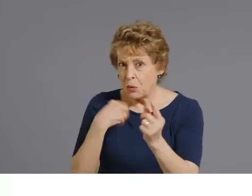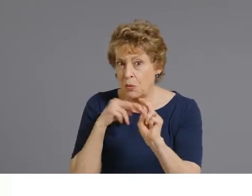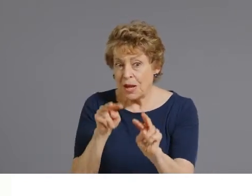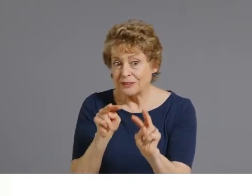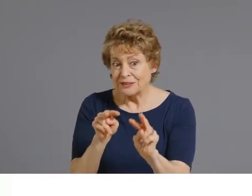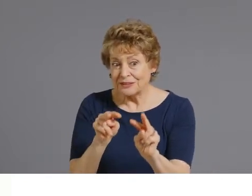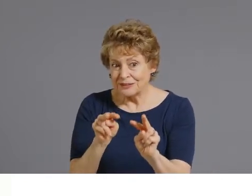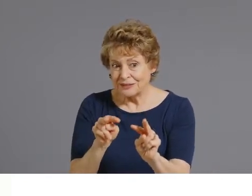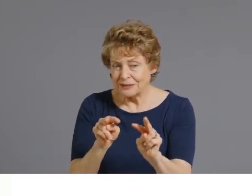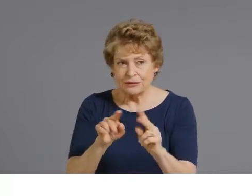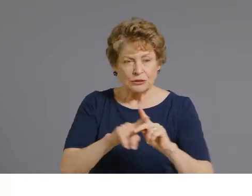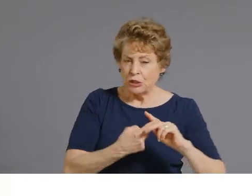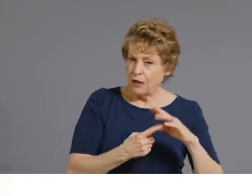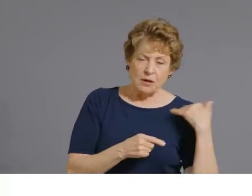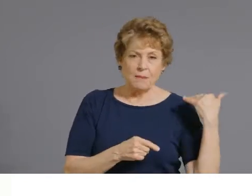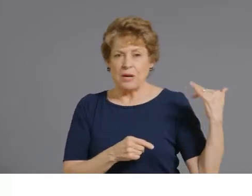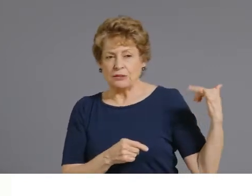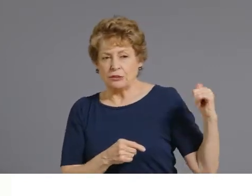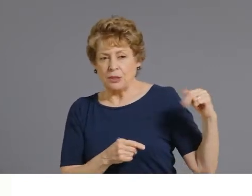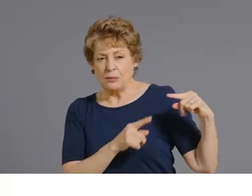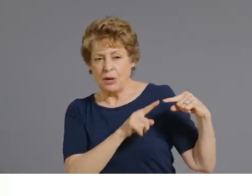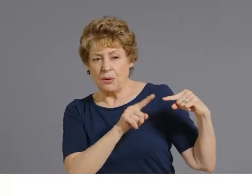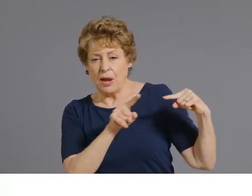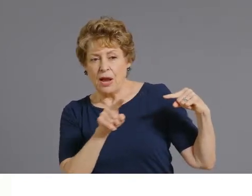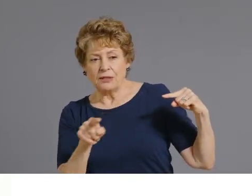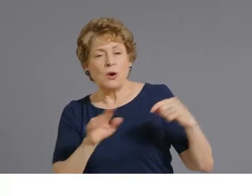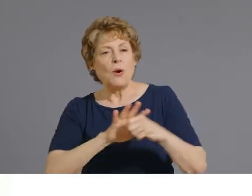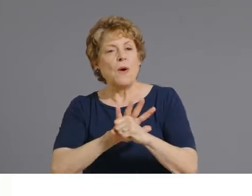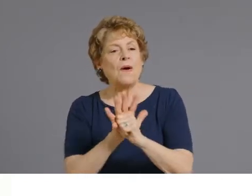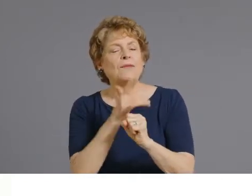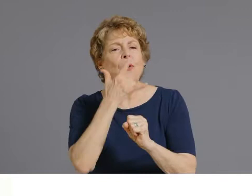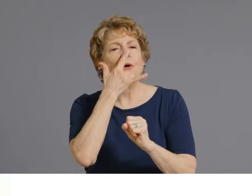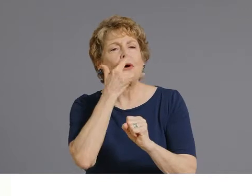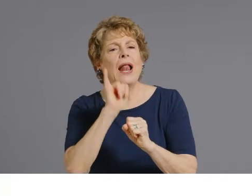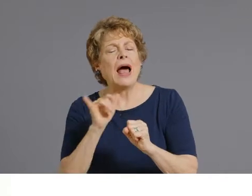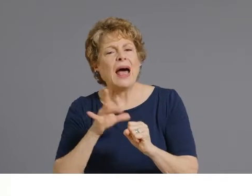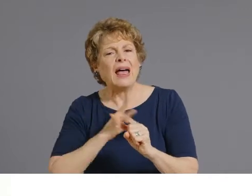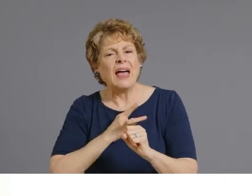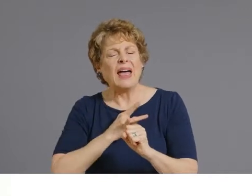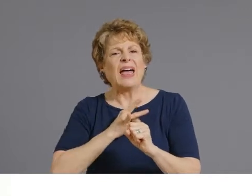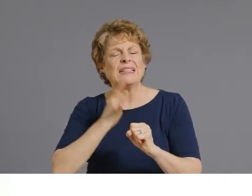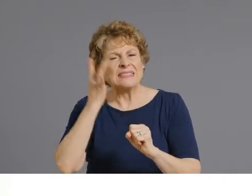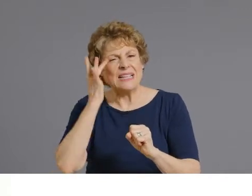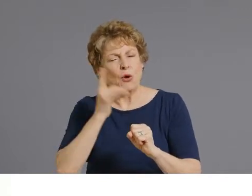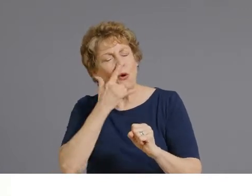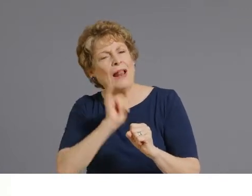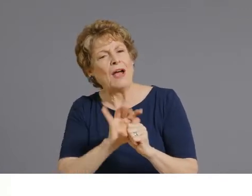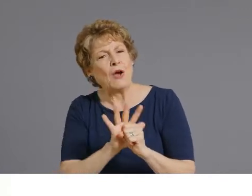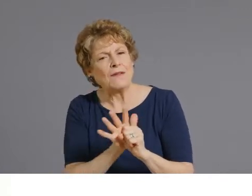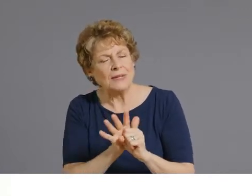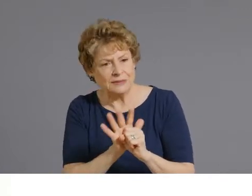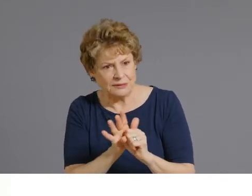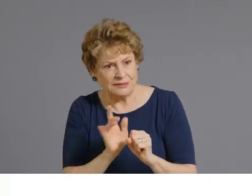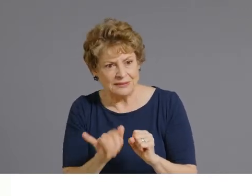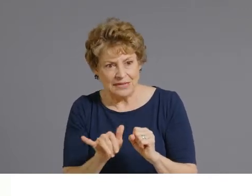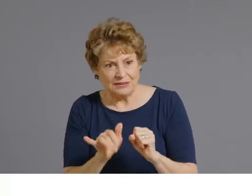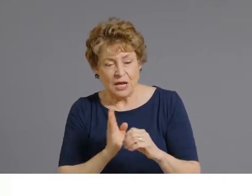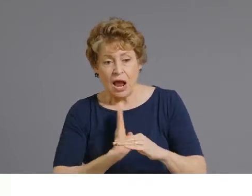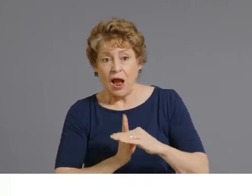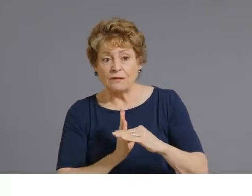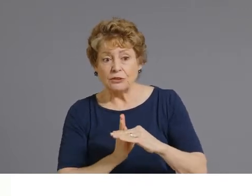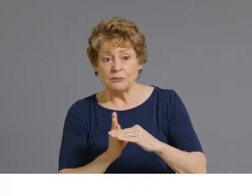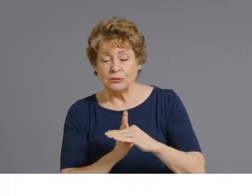has been our COVID like illness syndromic surveillance. And so this is the average between our inpatient and